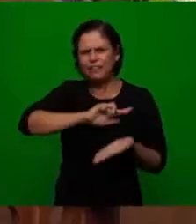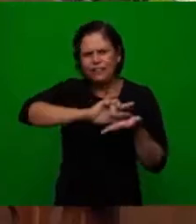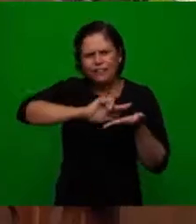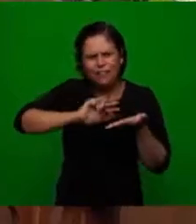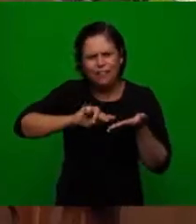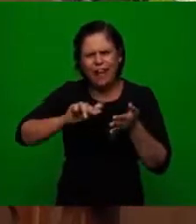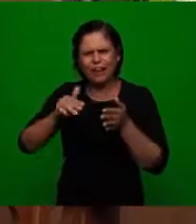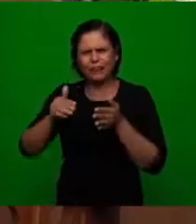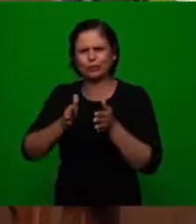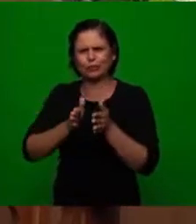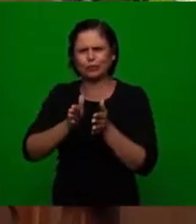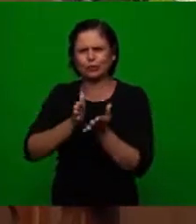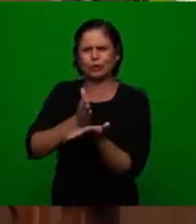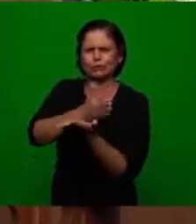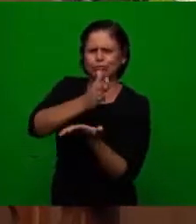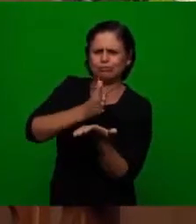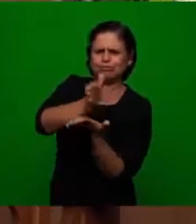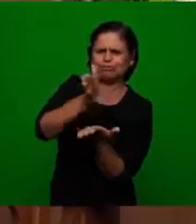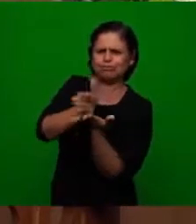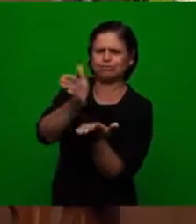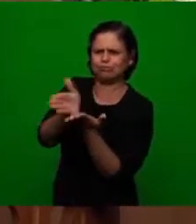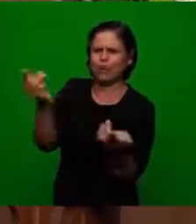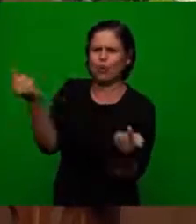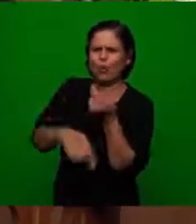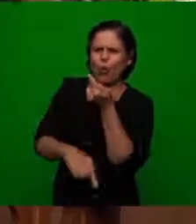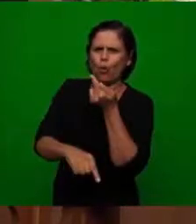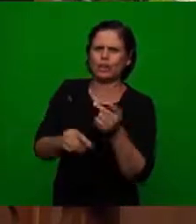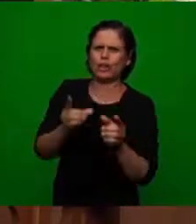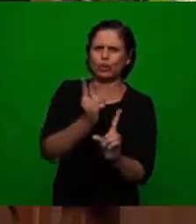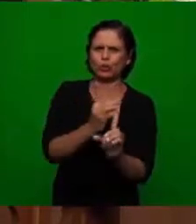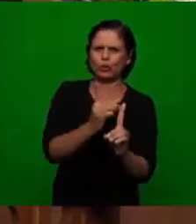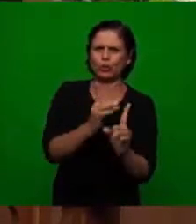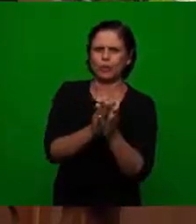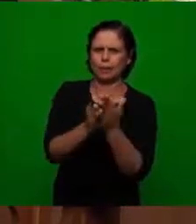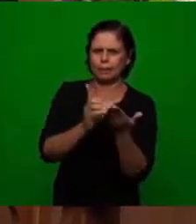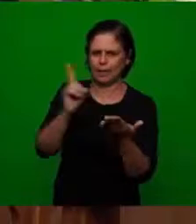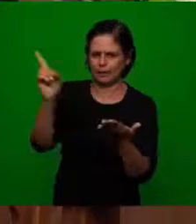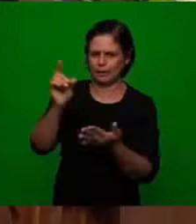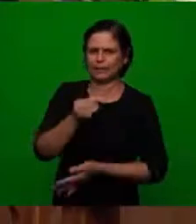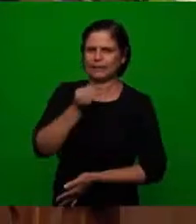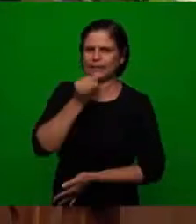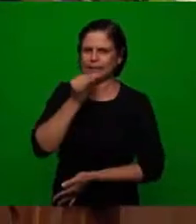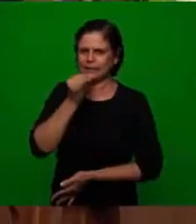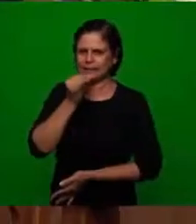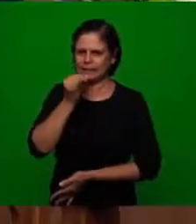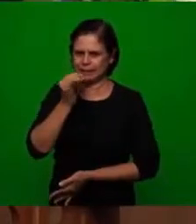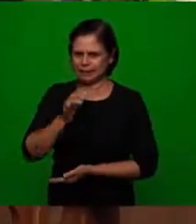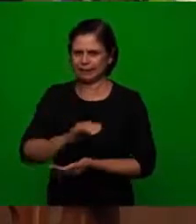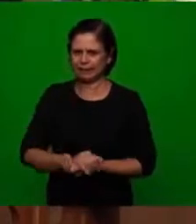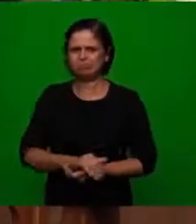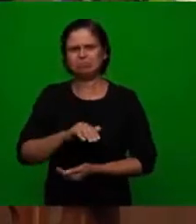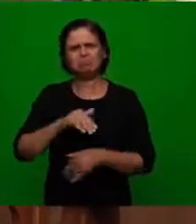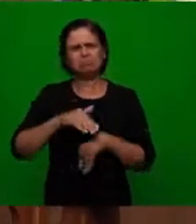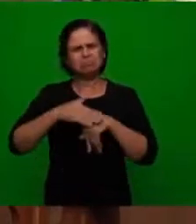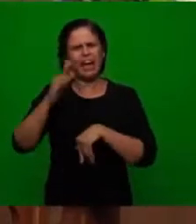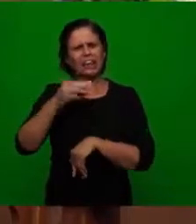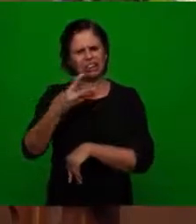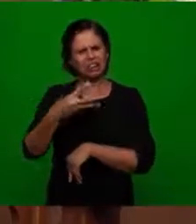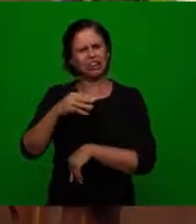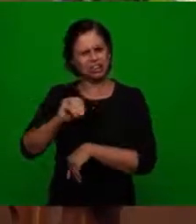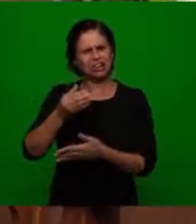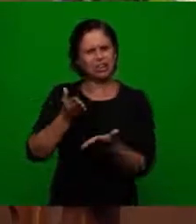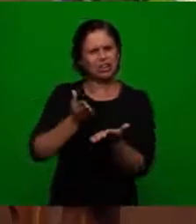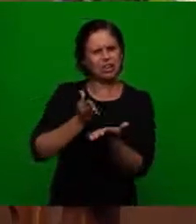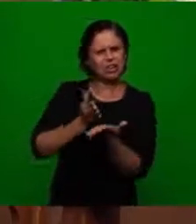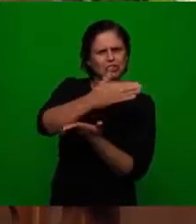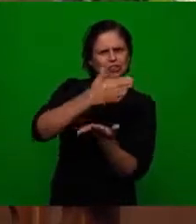the behavior of the church that were contrary to the biblical doctrine for example amongst all all of those